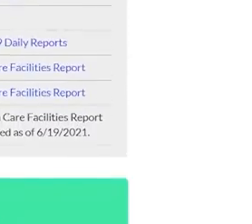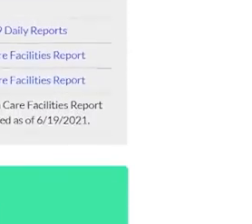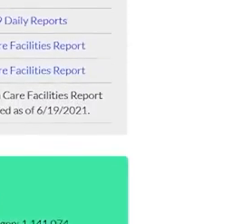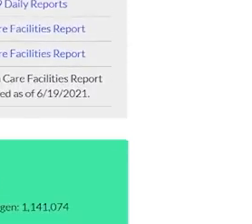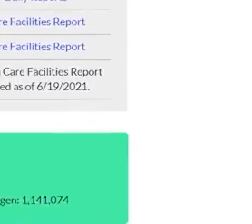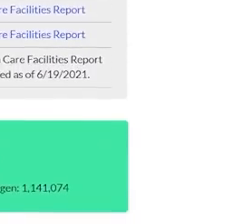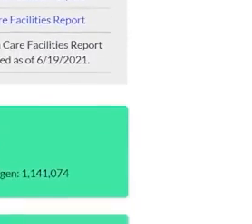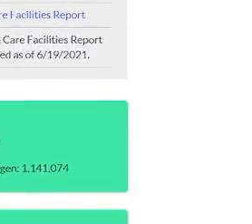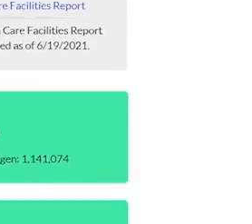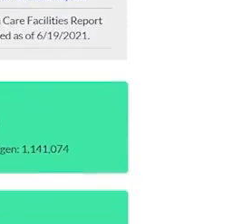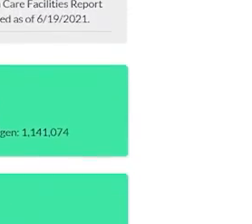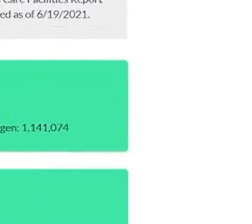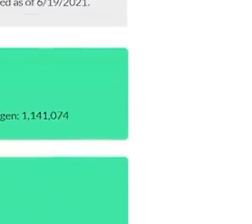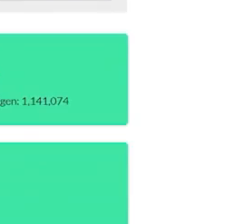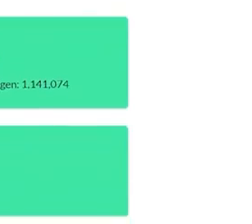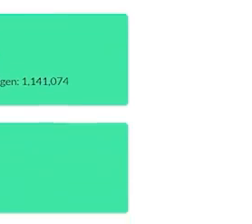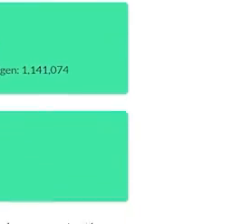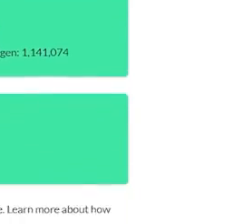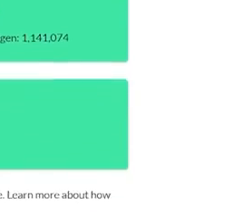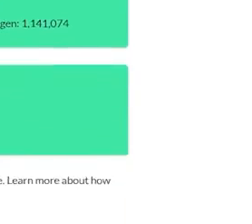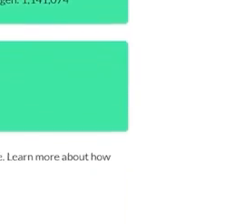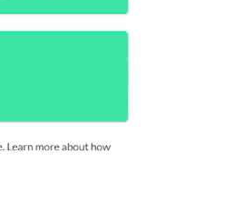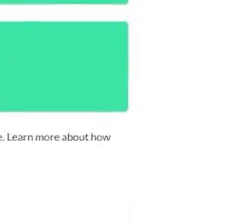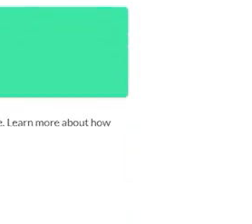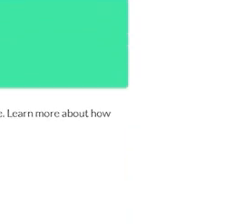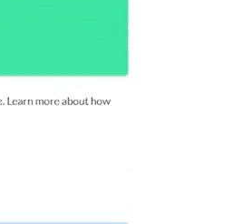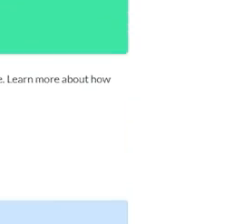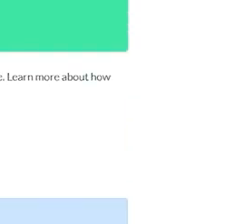kycovid19.ky.gov.